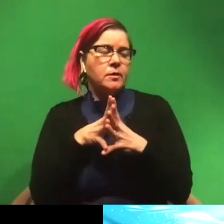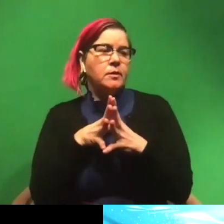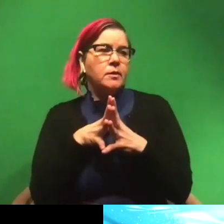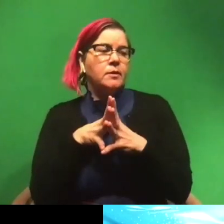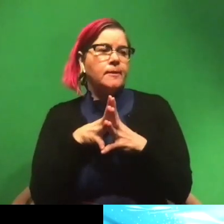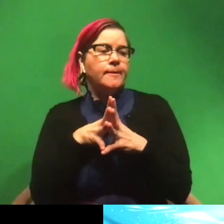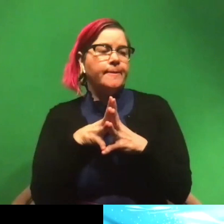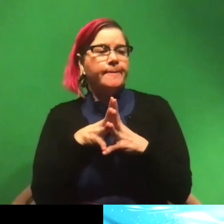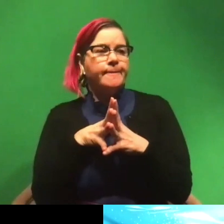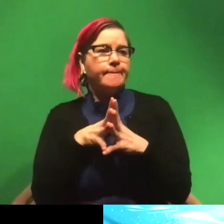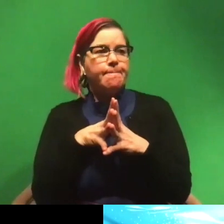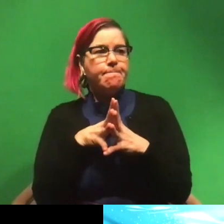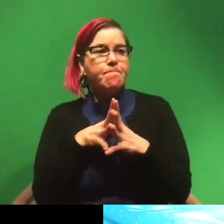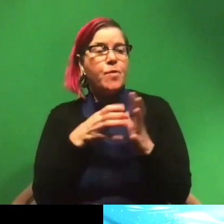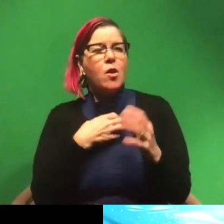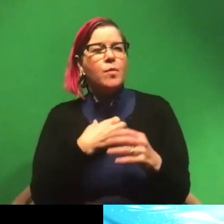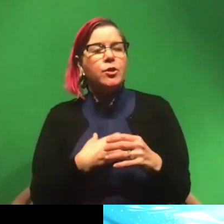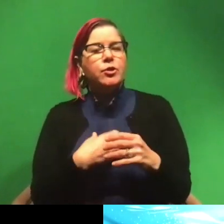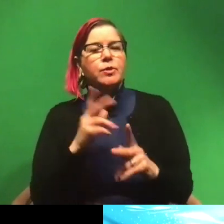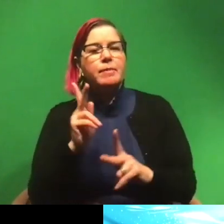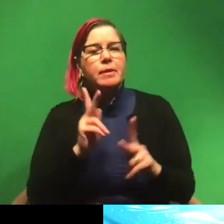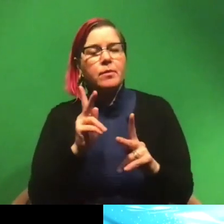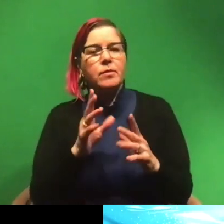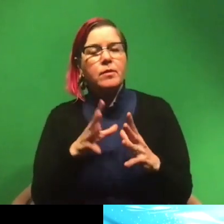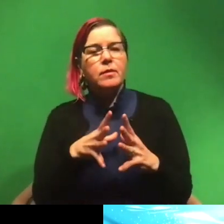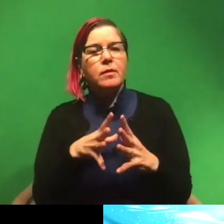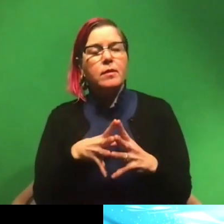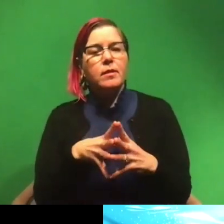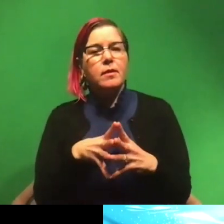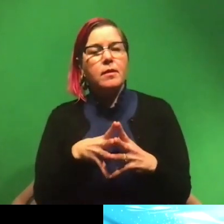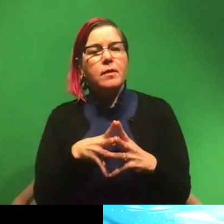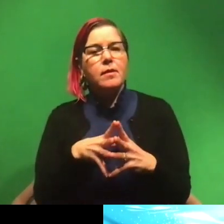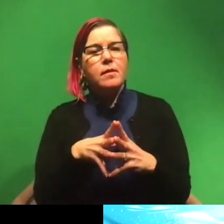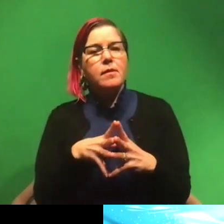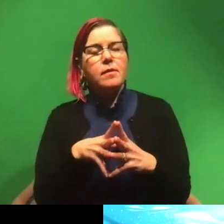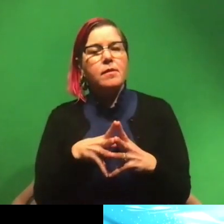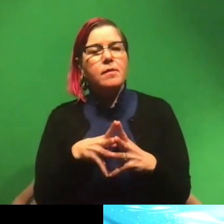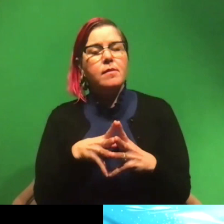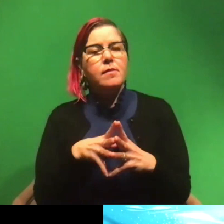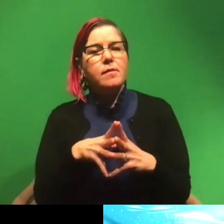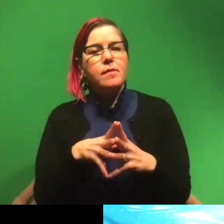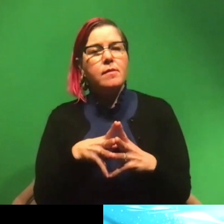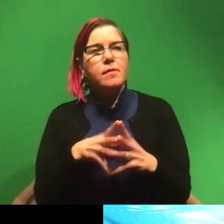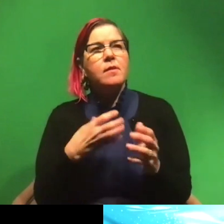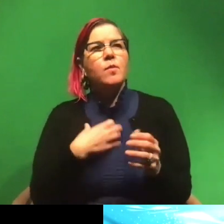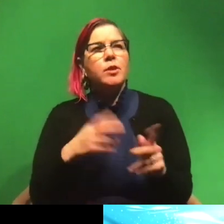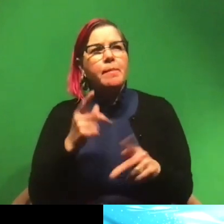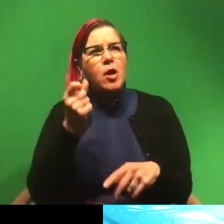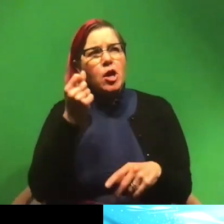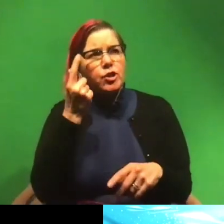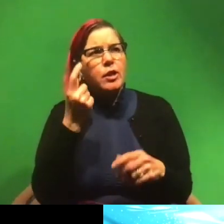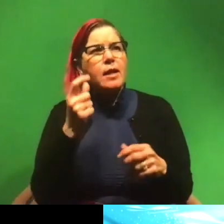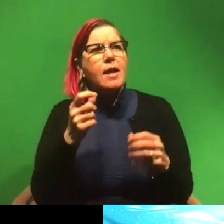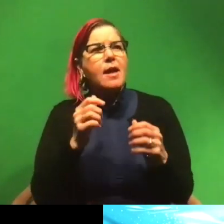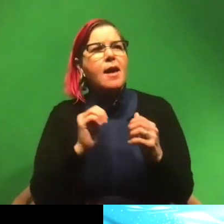Uh, I wish people understood how valuable and